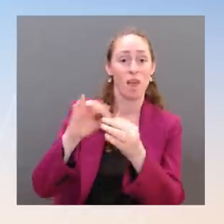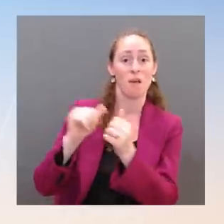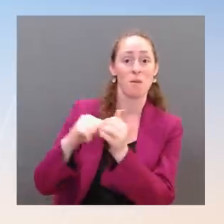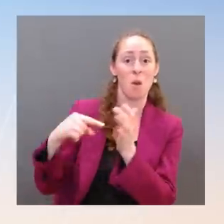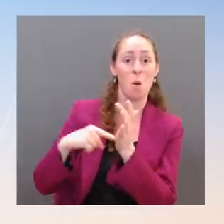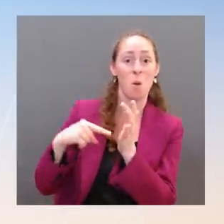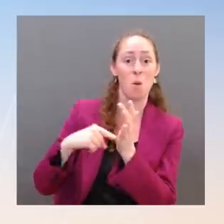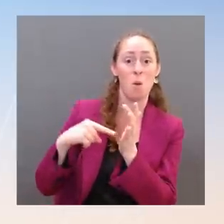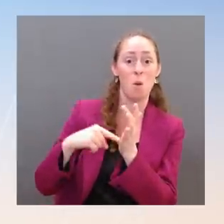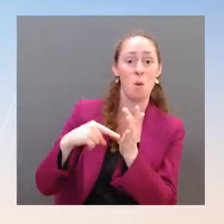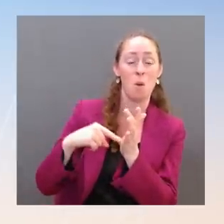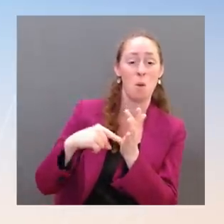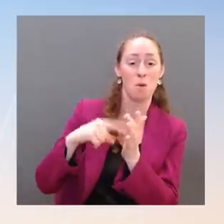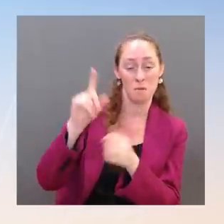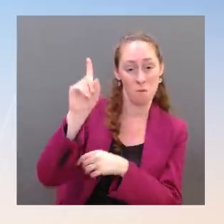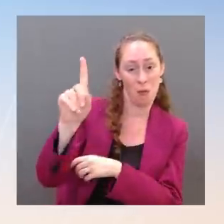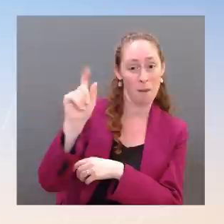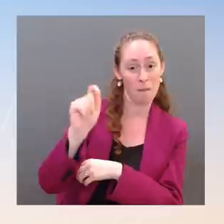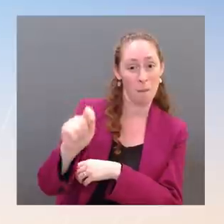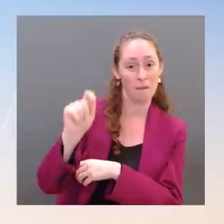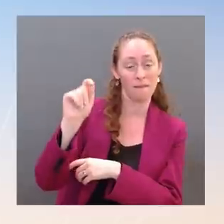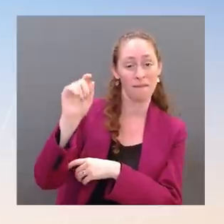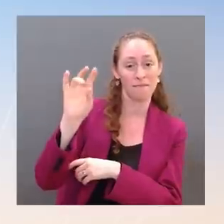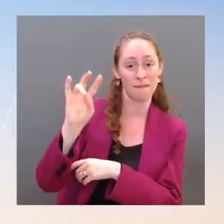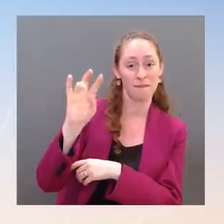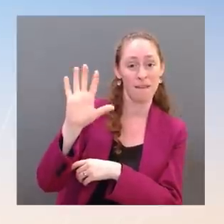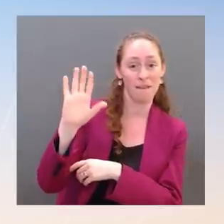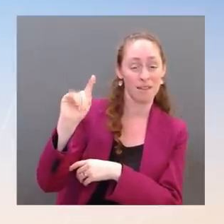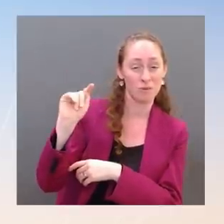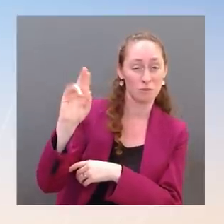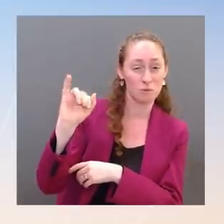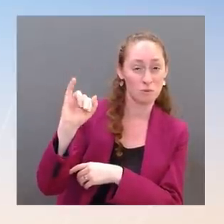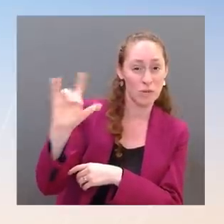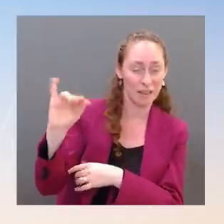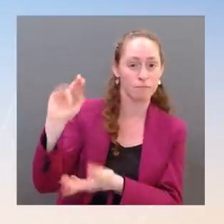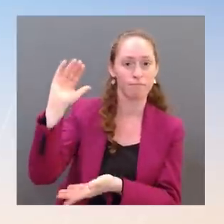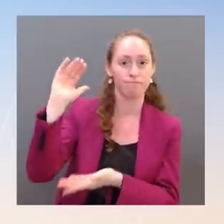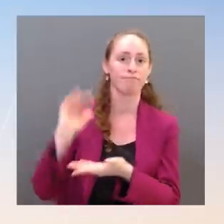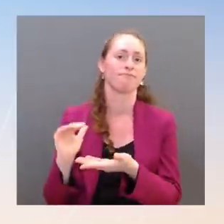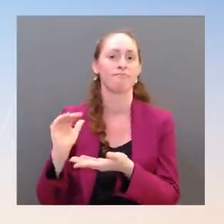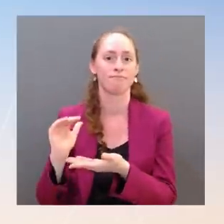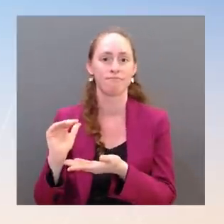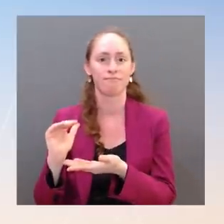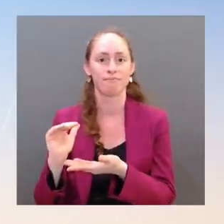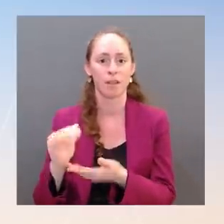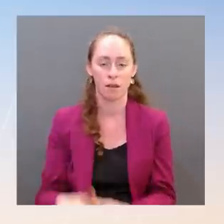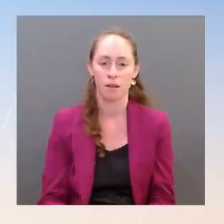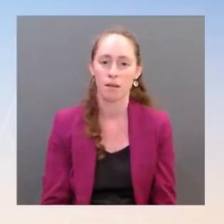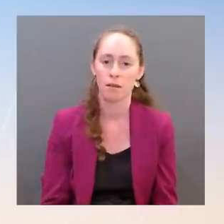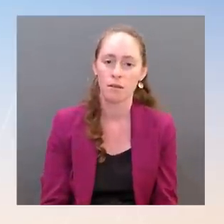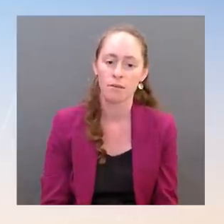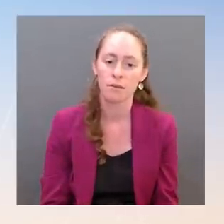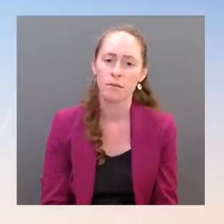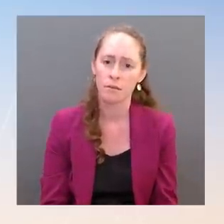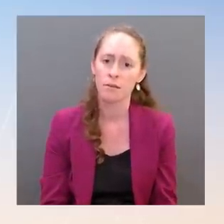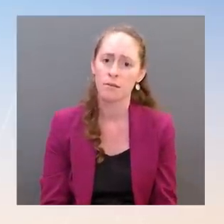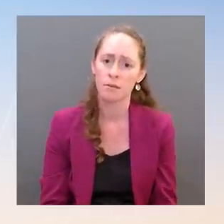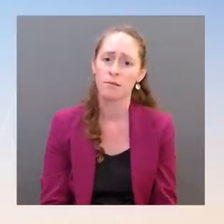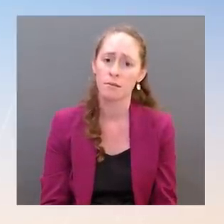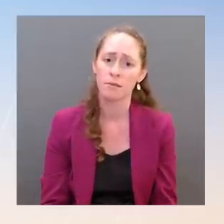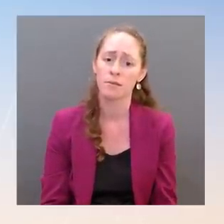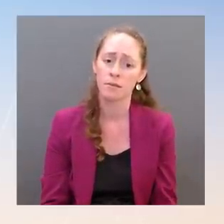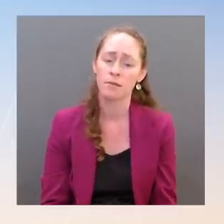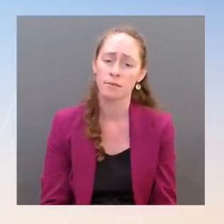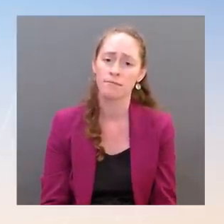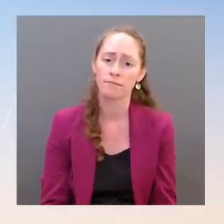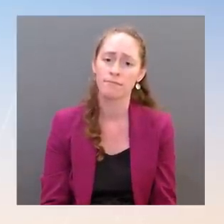for the fastest deficit reduction in any year on record. These actions build on other actions the President has taken to lower costs